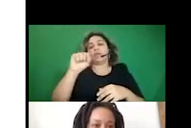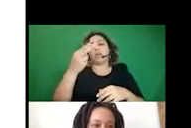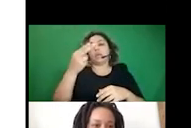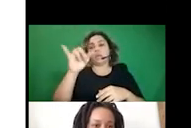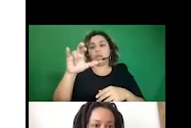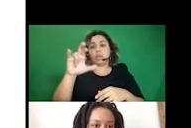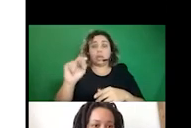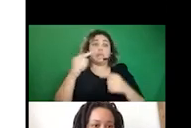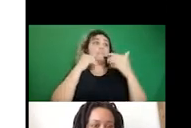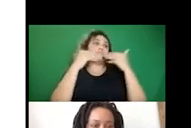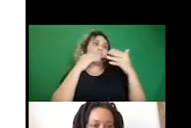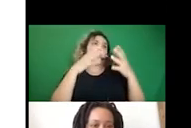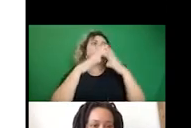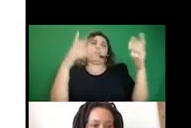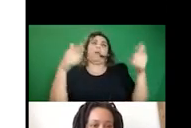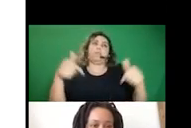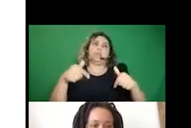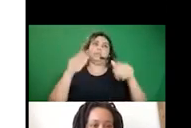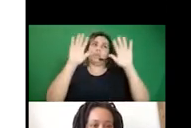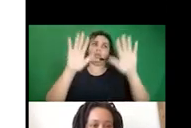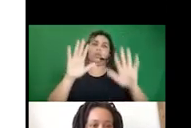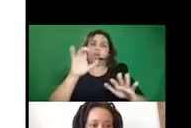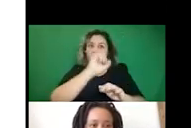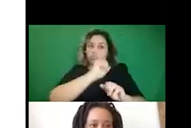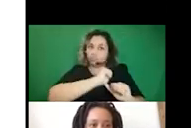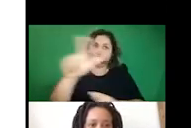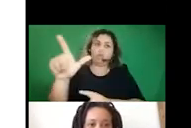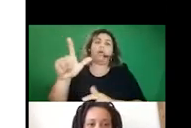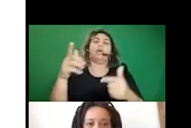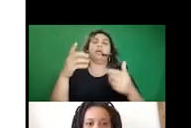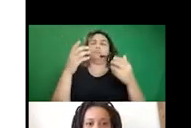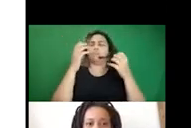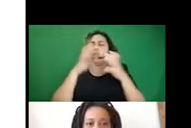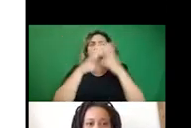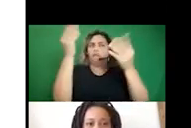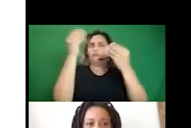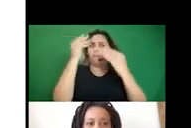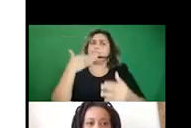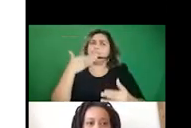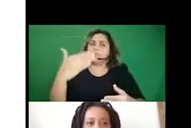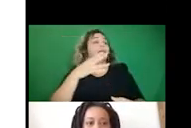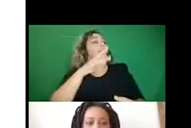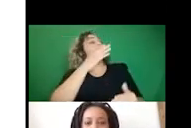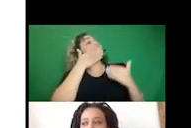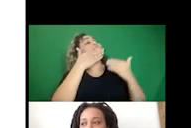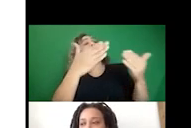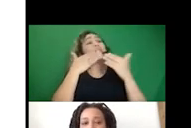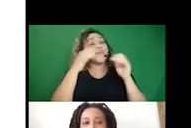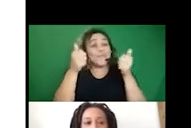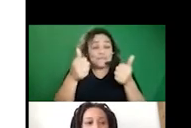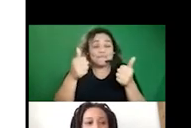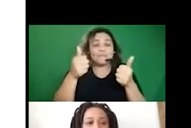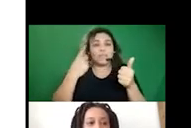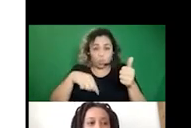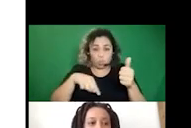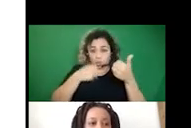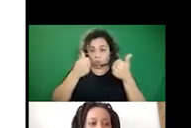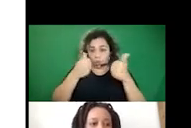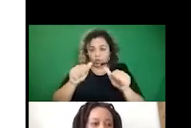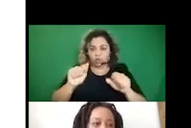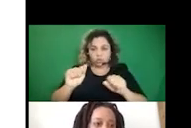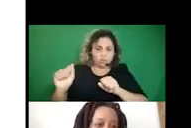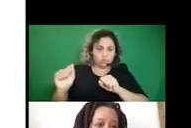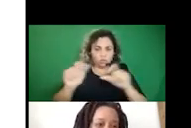so, so much. This is really great.'all super informative. Thank you. Um, can we drop that?